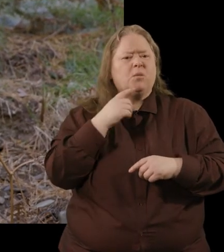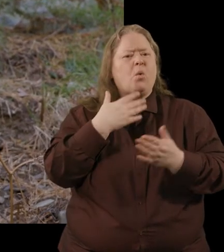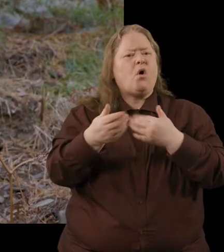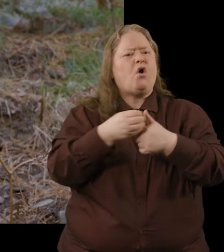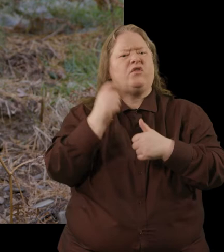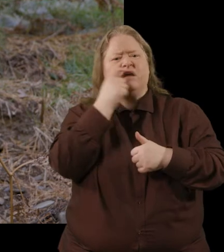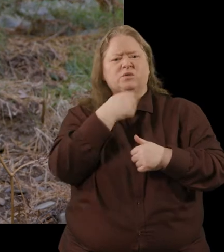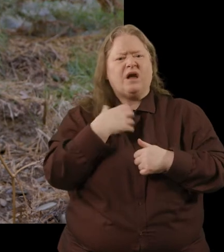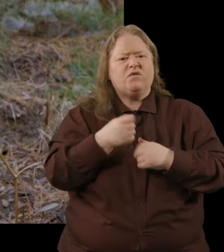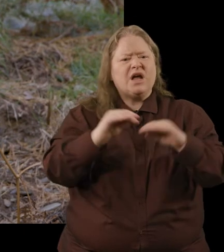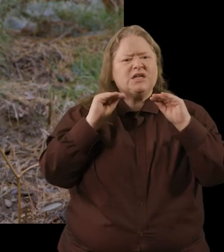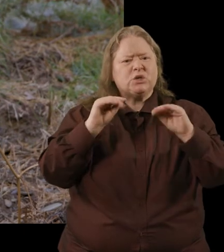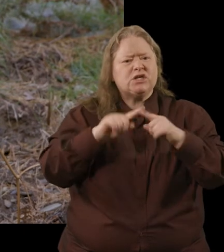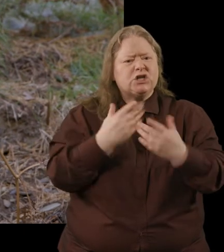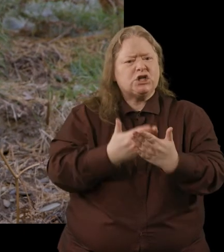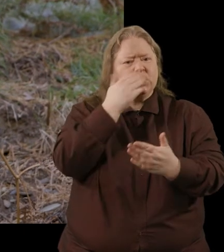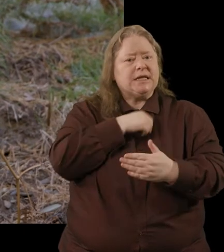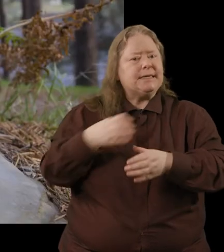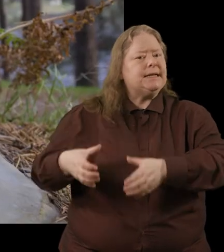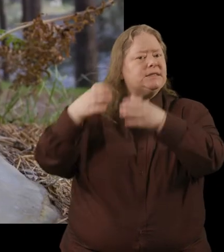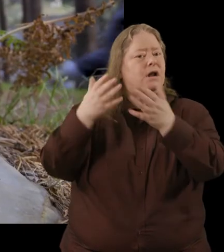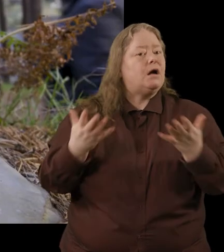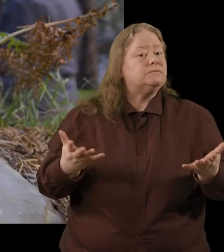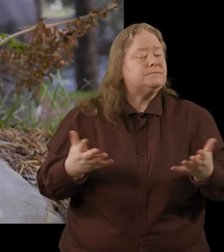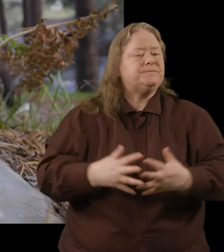do we have for education and learning at glendalough